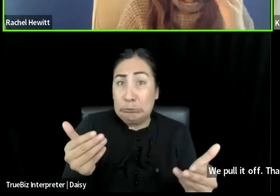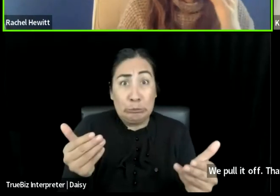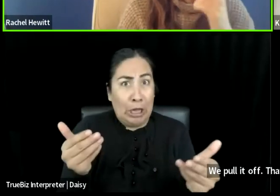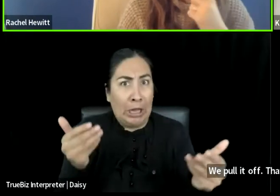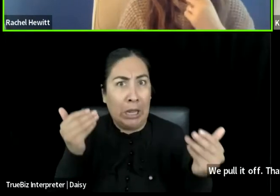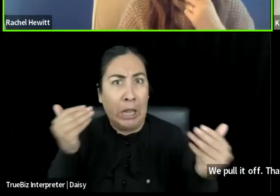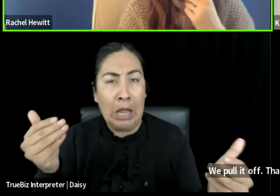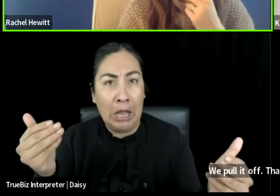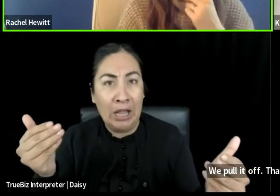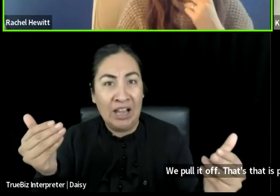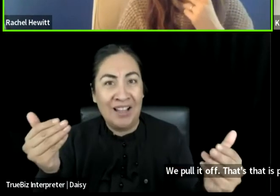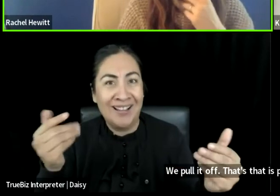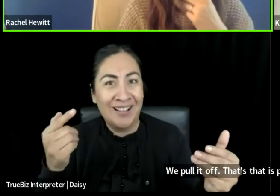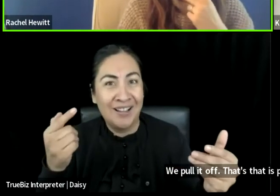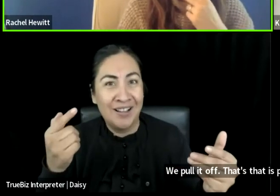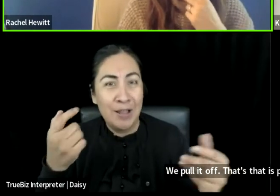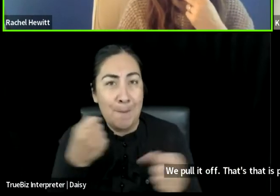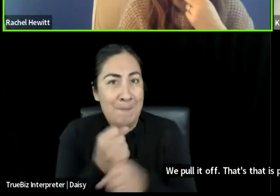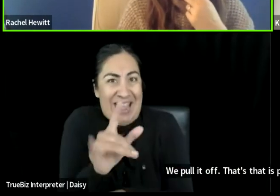We make it happen.